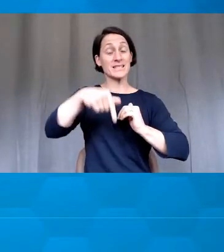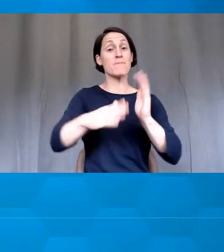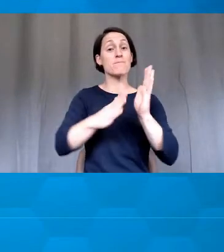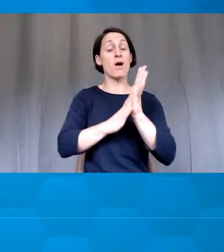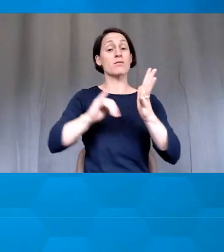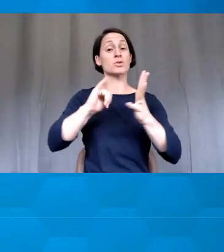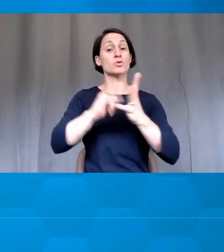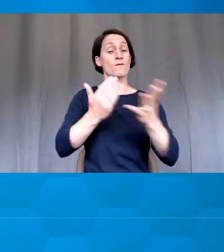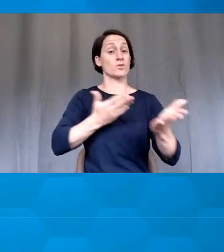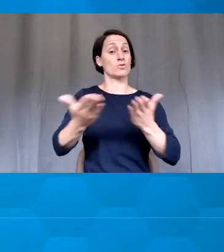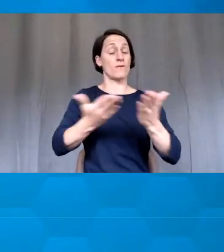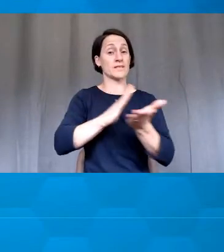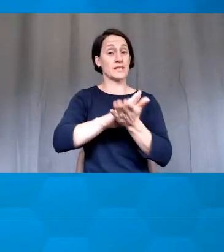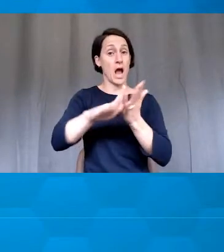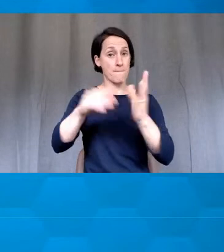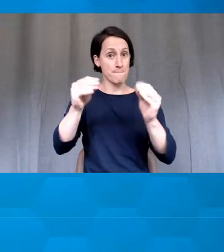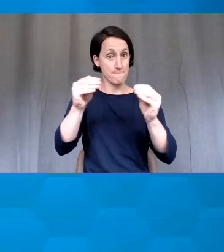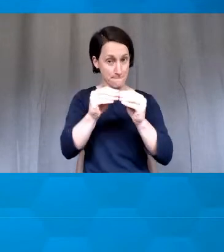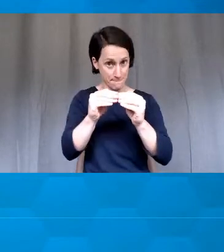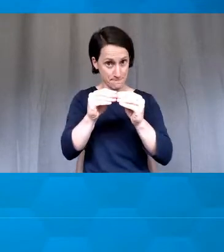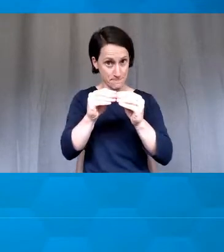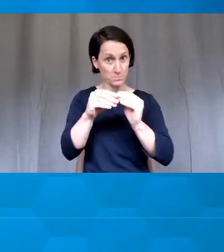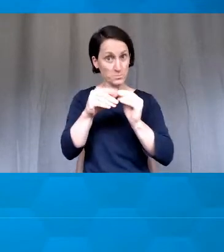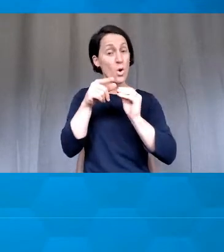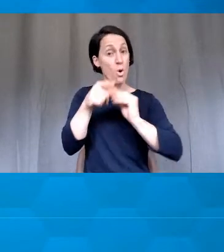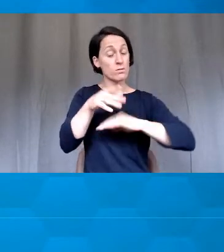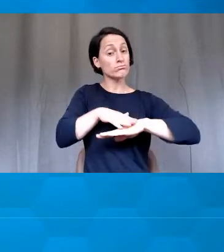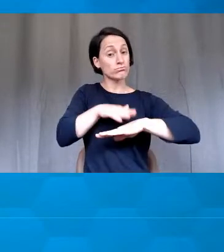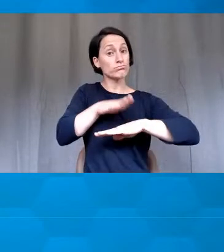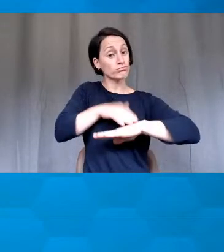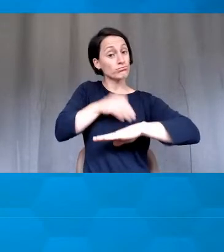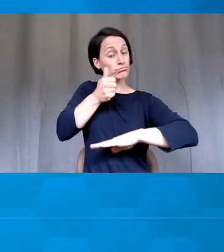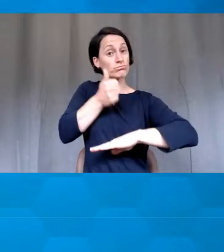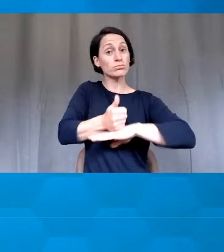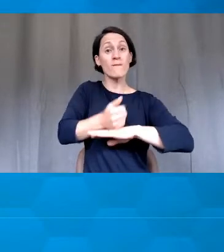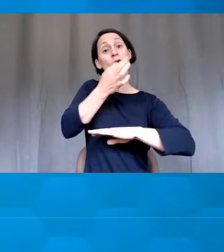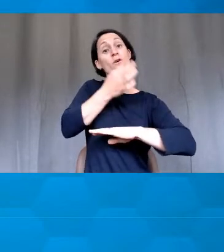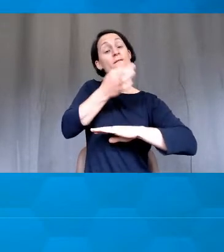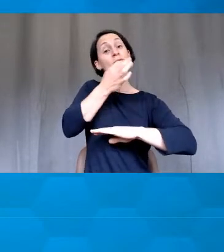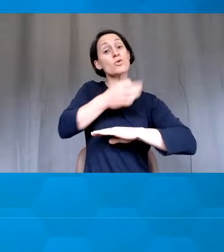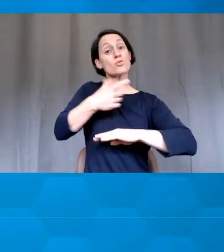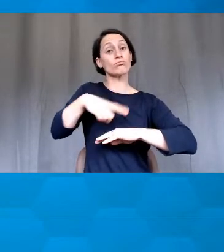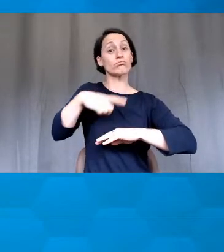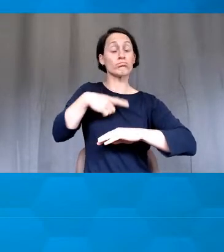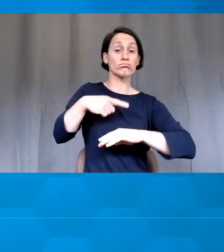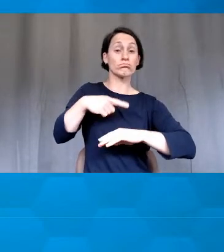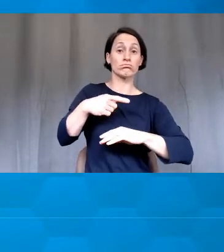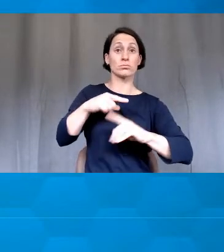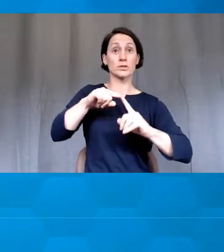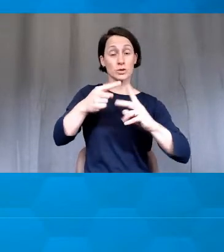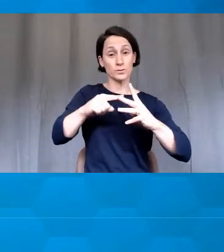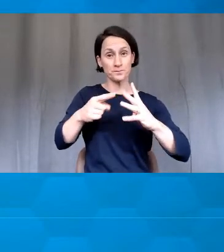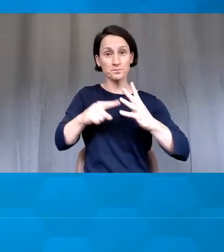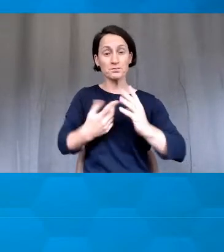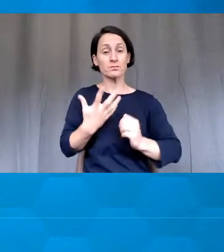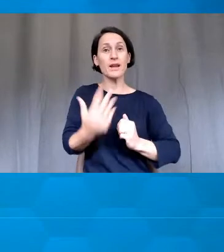We're using and prototyping that for a number of things. We've got some devices here that we test.